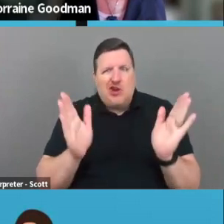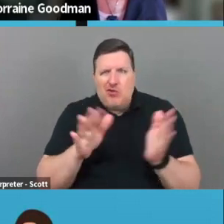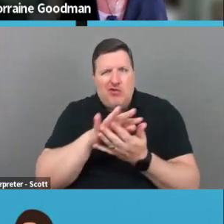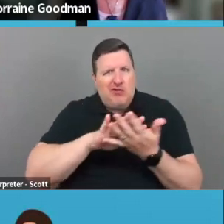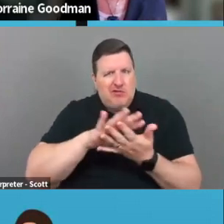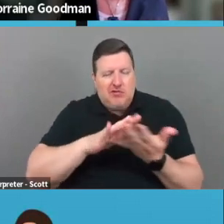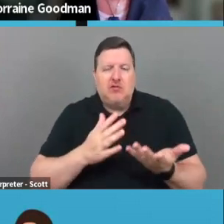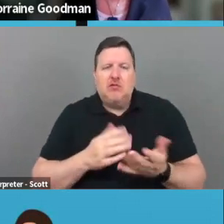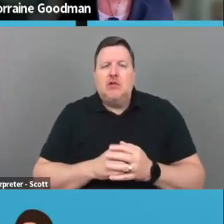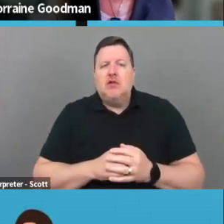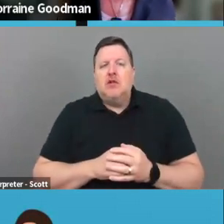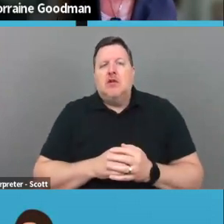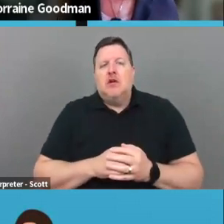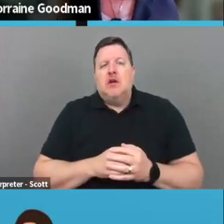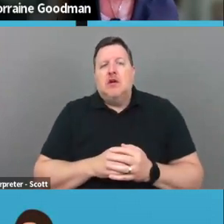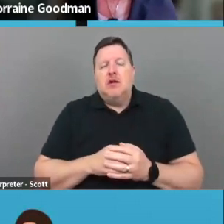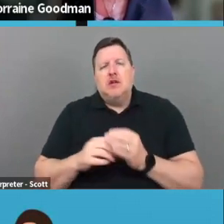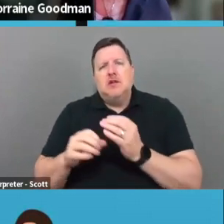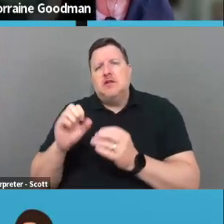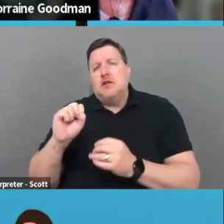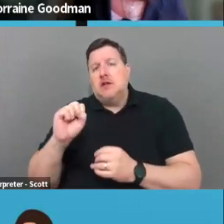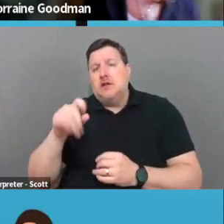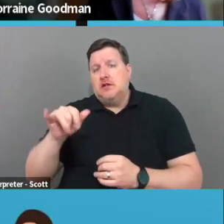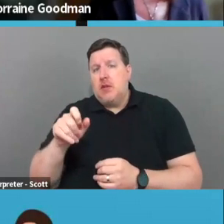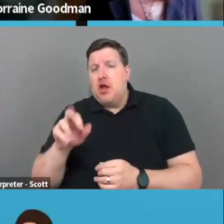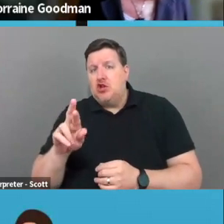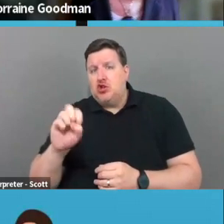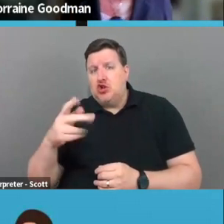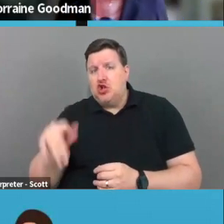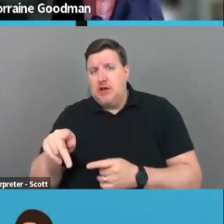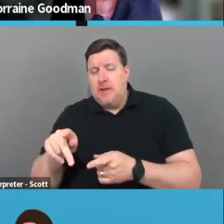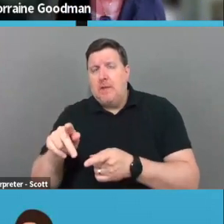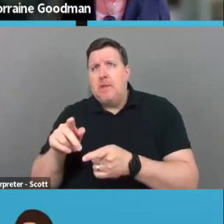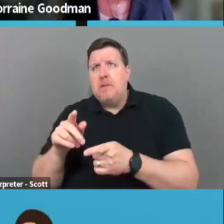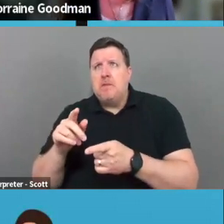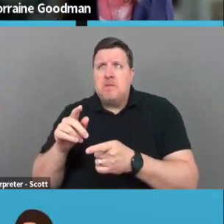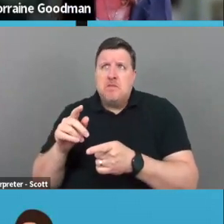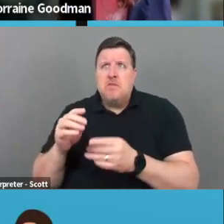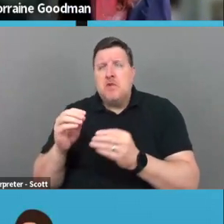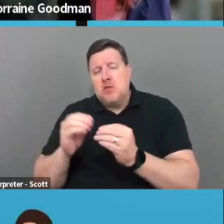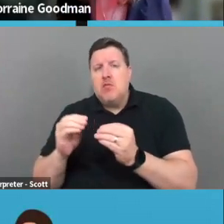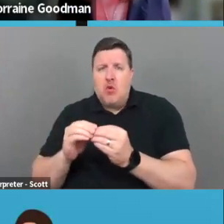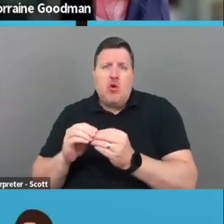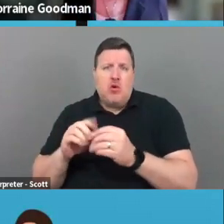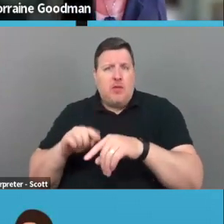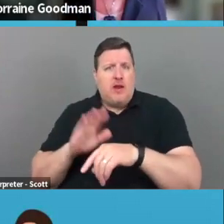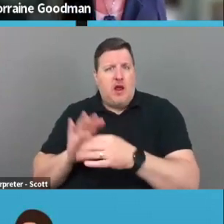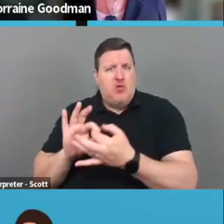are more, again, maybe relationship-based.